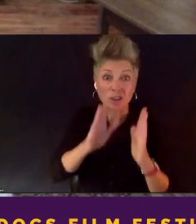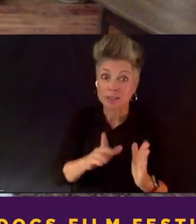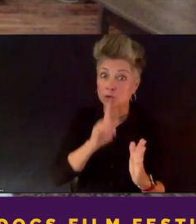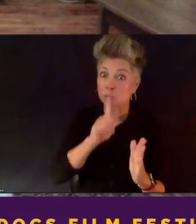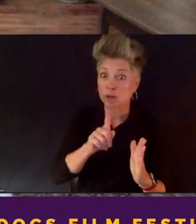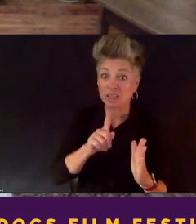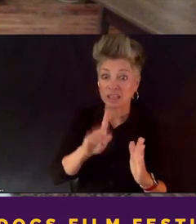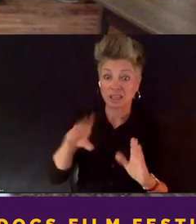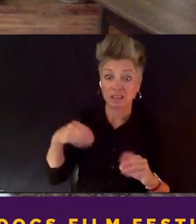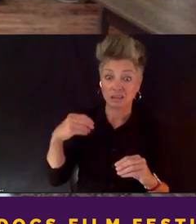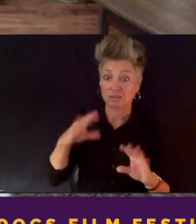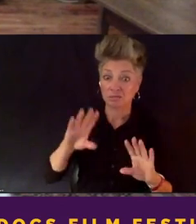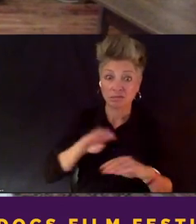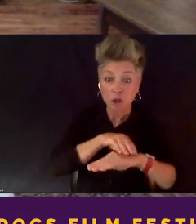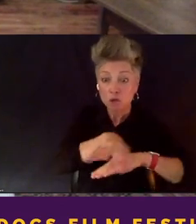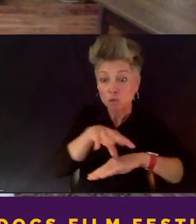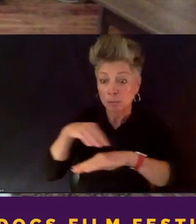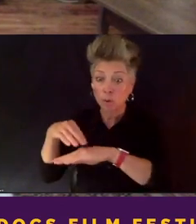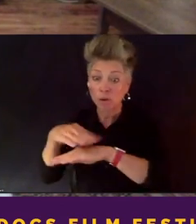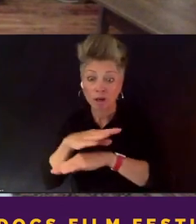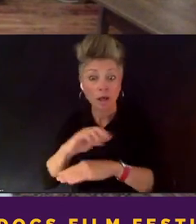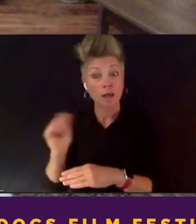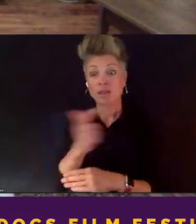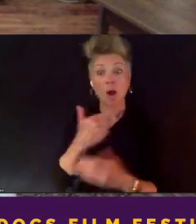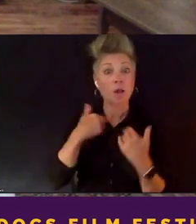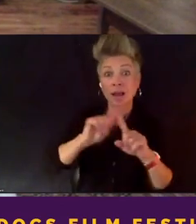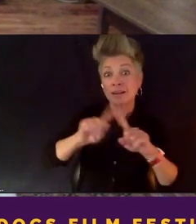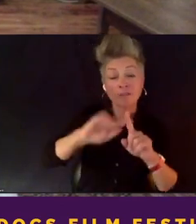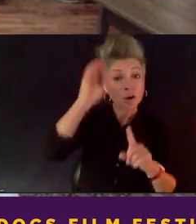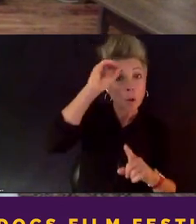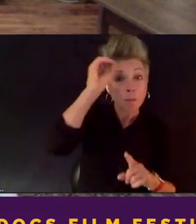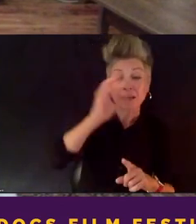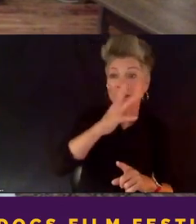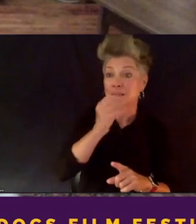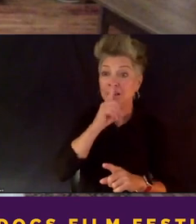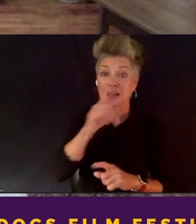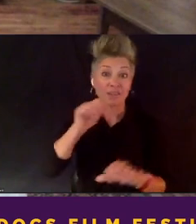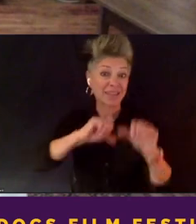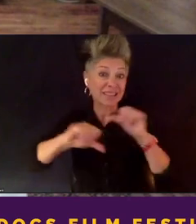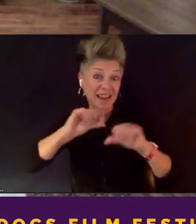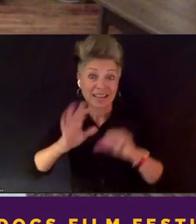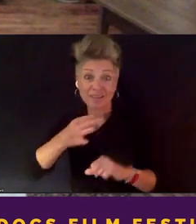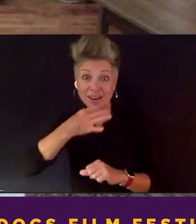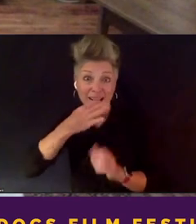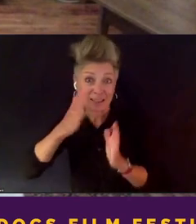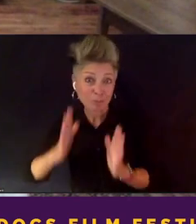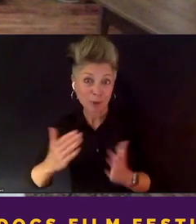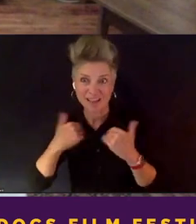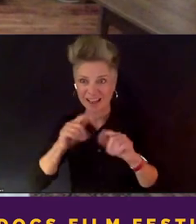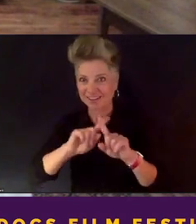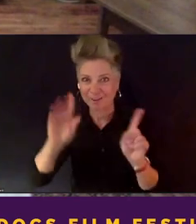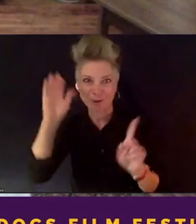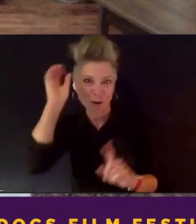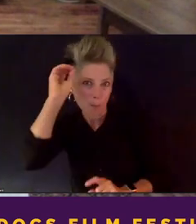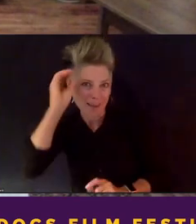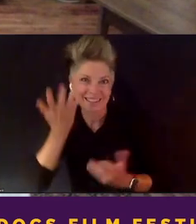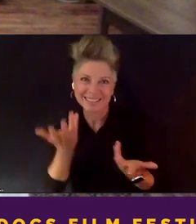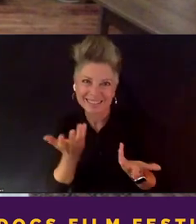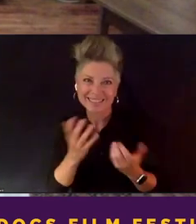had different opinions and even the scientific experts as in your previous discussion, you know, there was an official